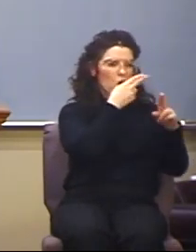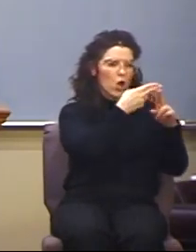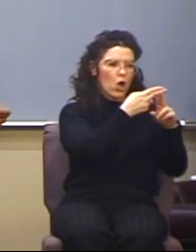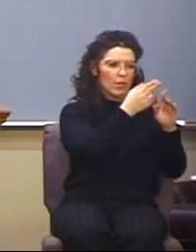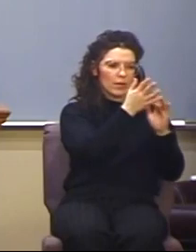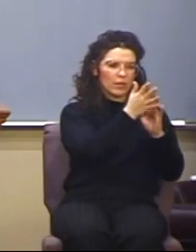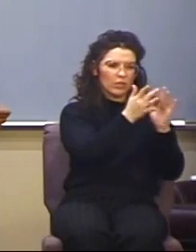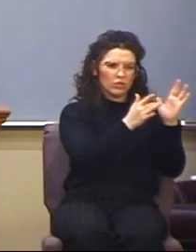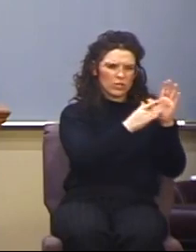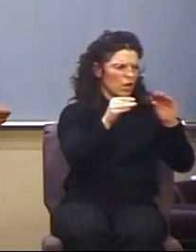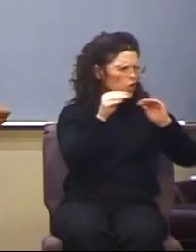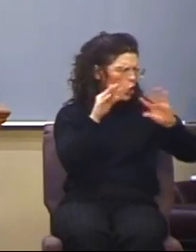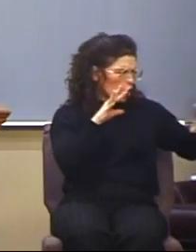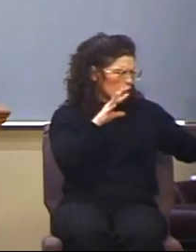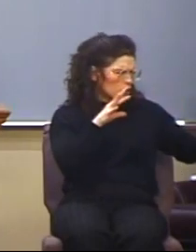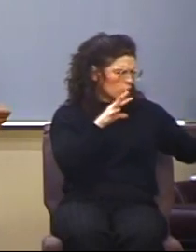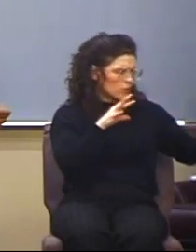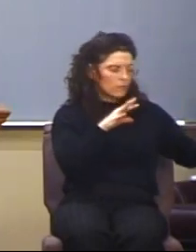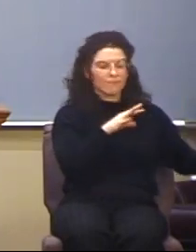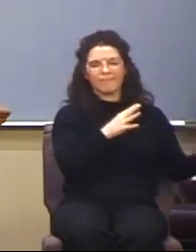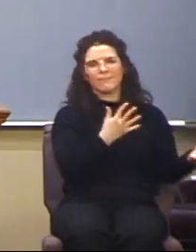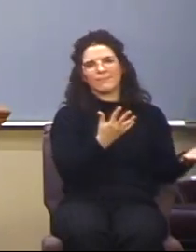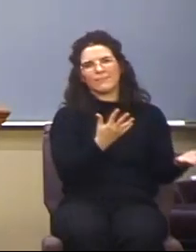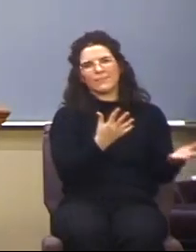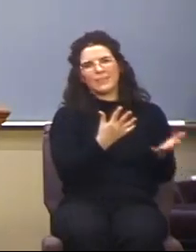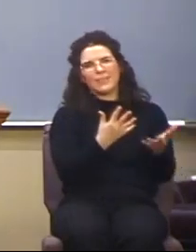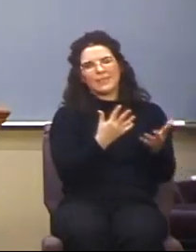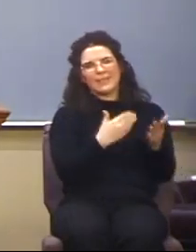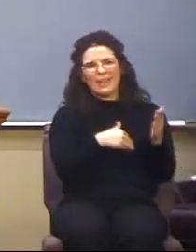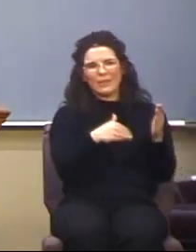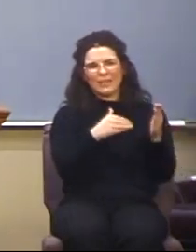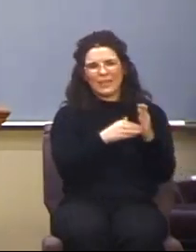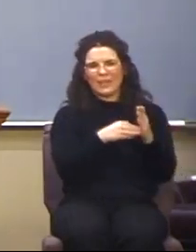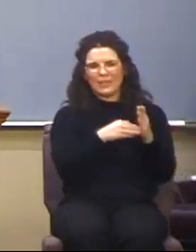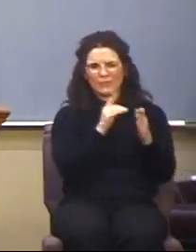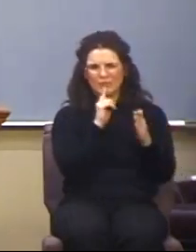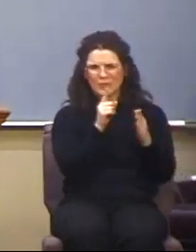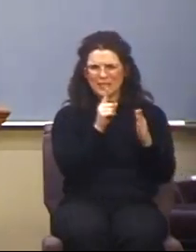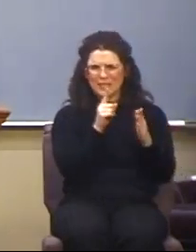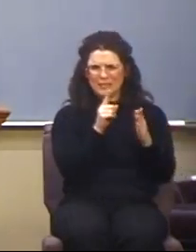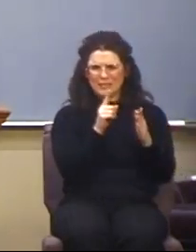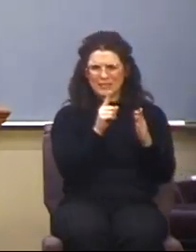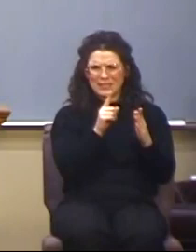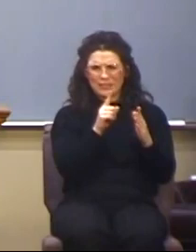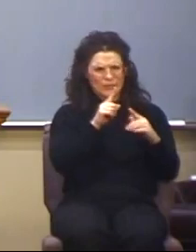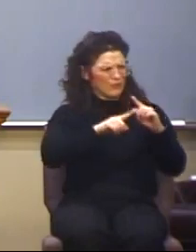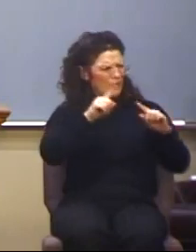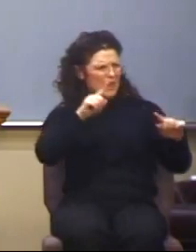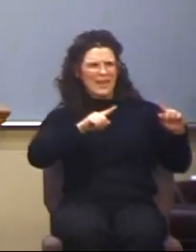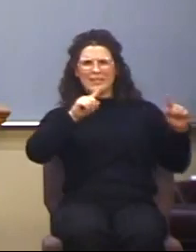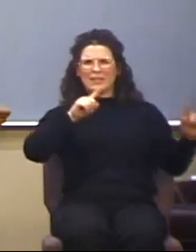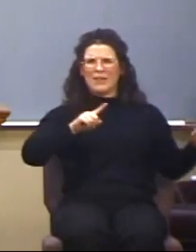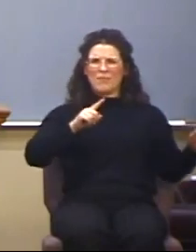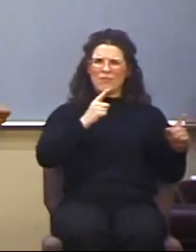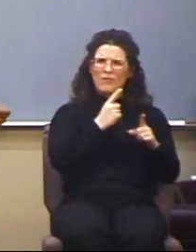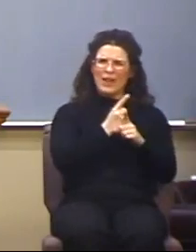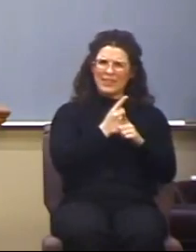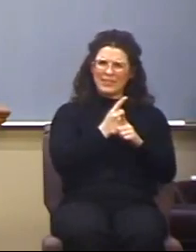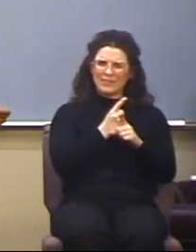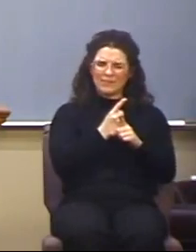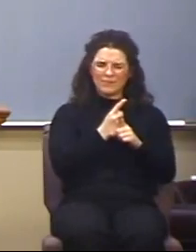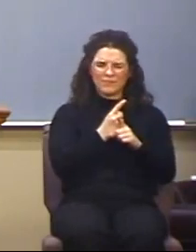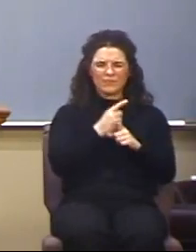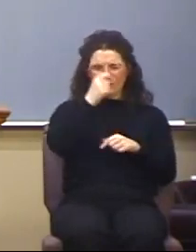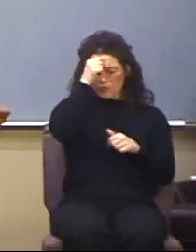Again, now this is rather an intro, it's sort of out of the blue here. Keep this in mind. Sound